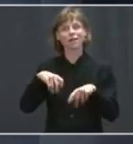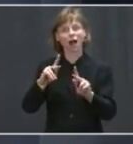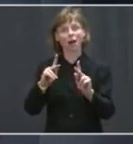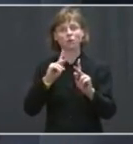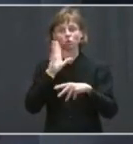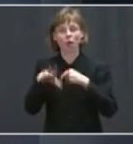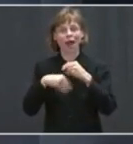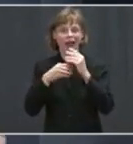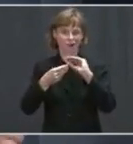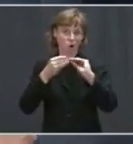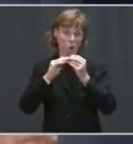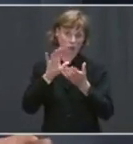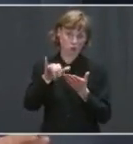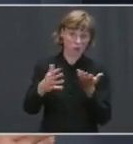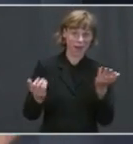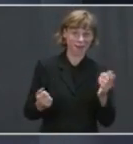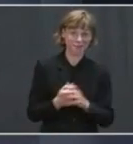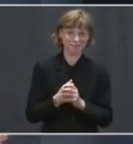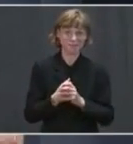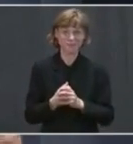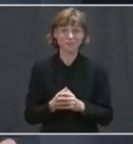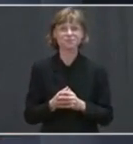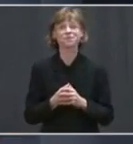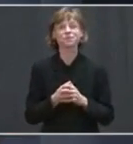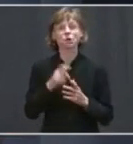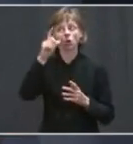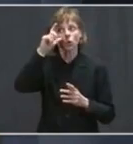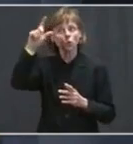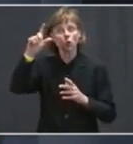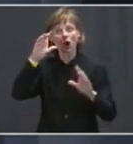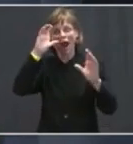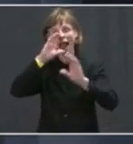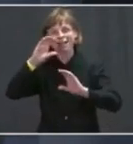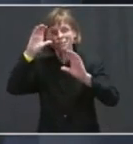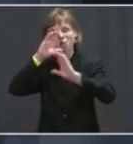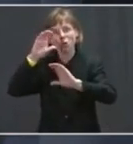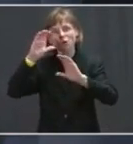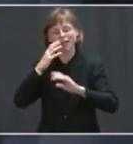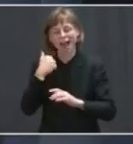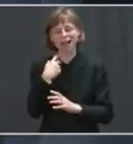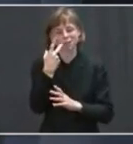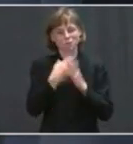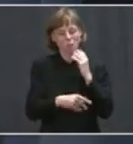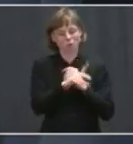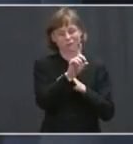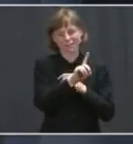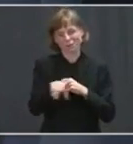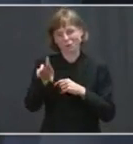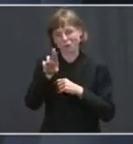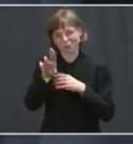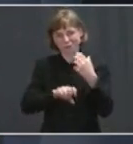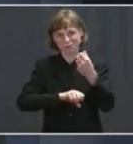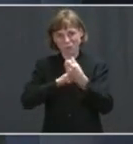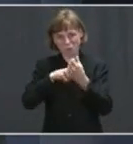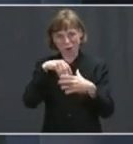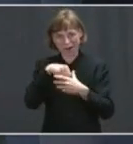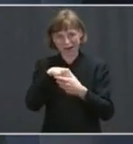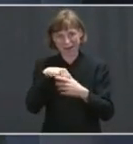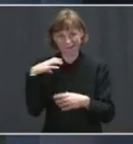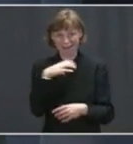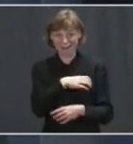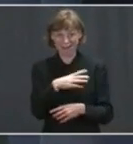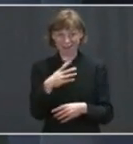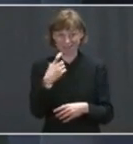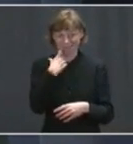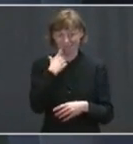numbers to that, of course. Lunar exploration has broad and bicameral support in Congress, most recently detailed in the FY 2021